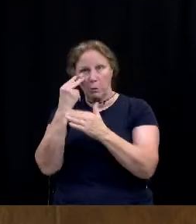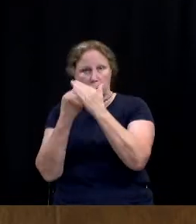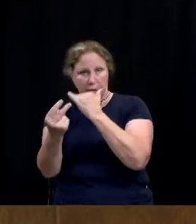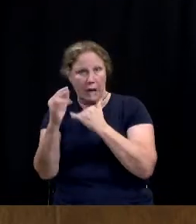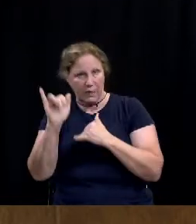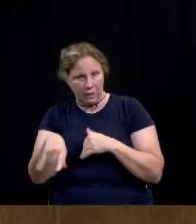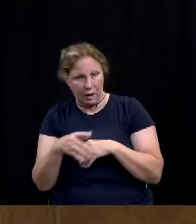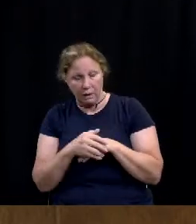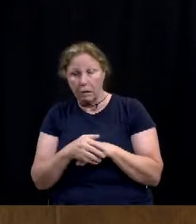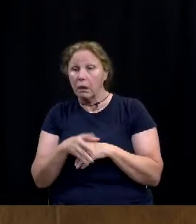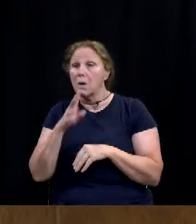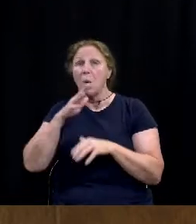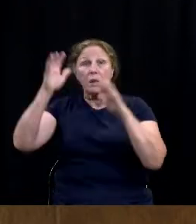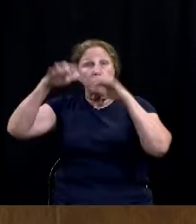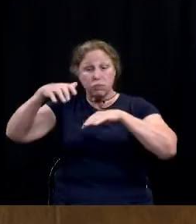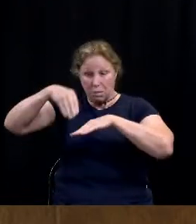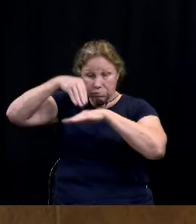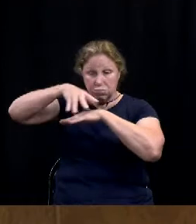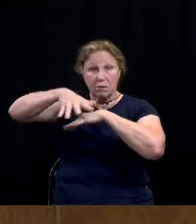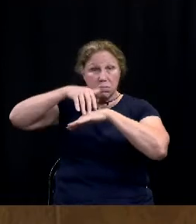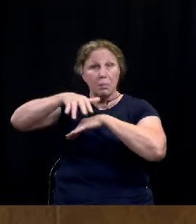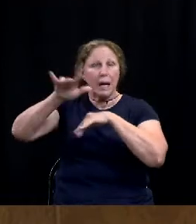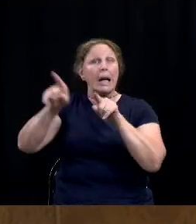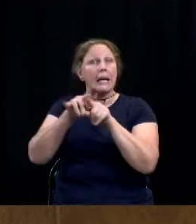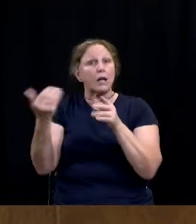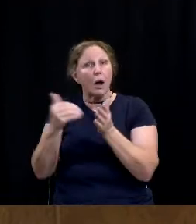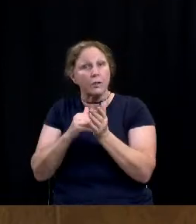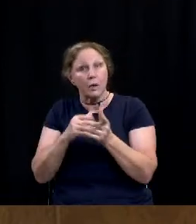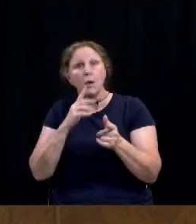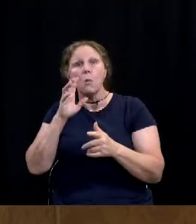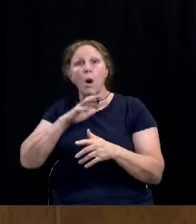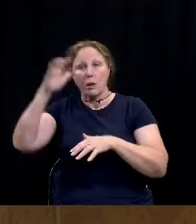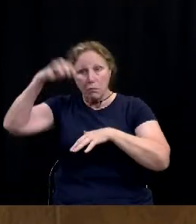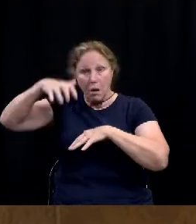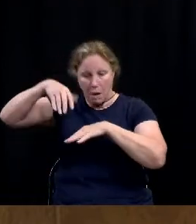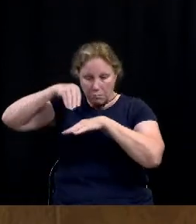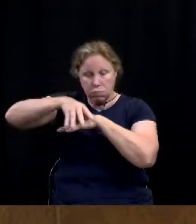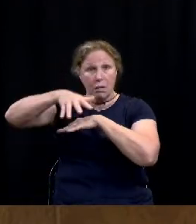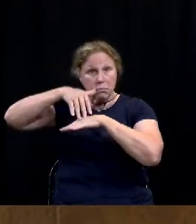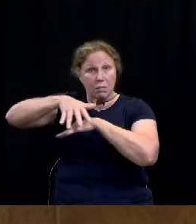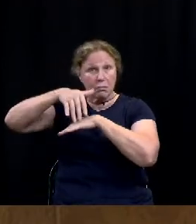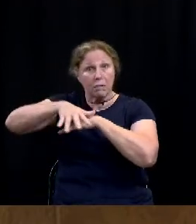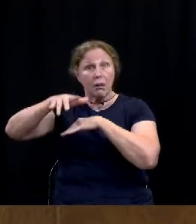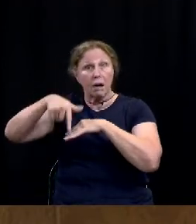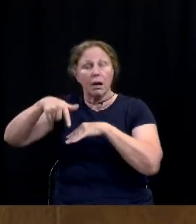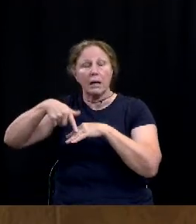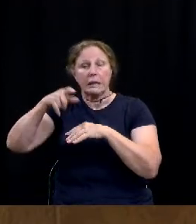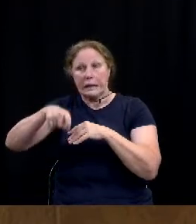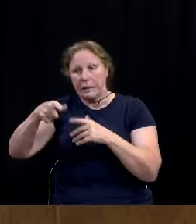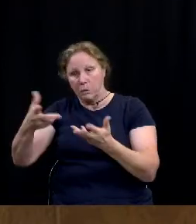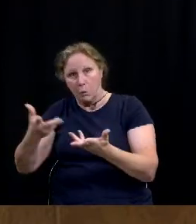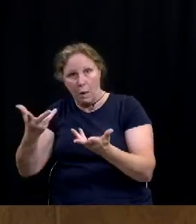stormwater, because all this is based on, as we know, stormwater, water and road needs.